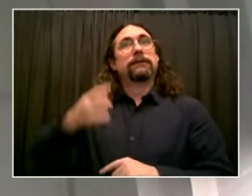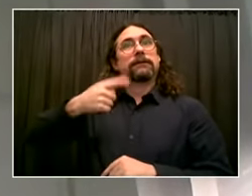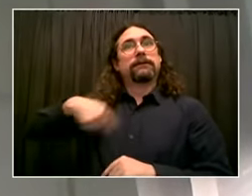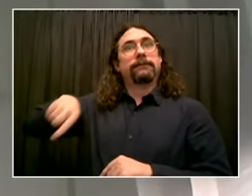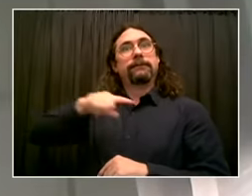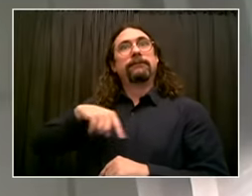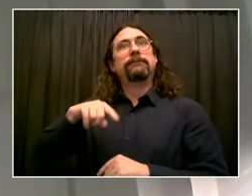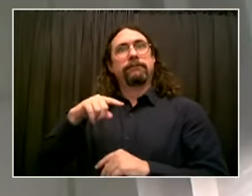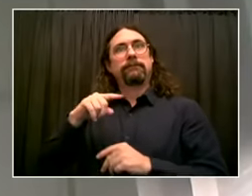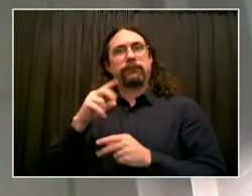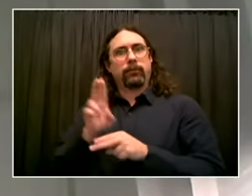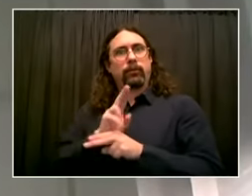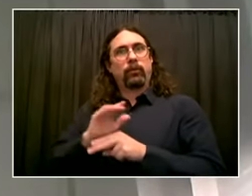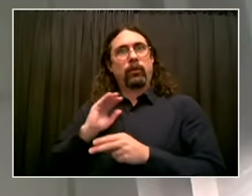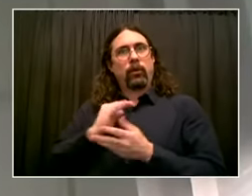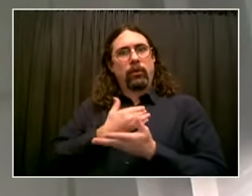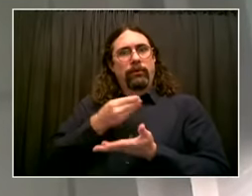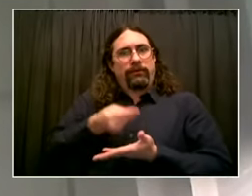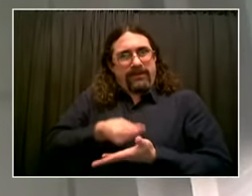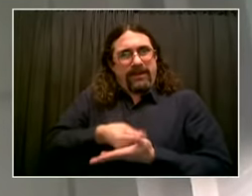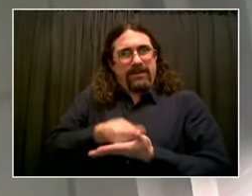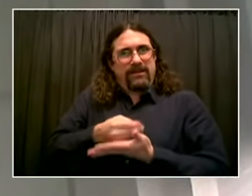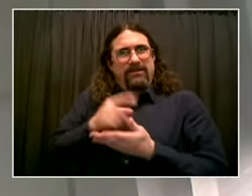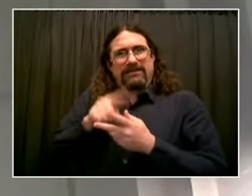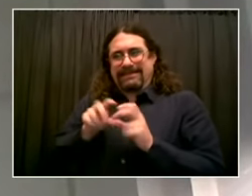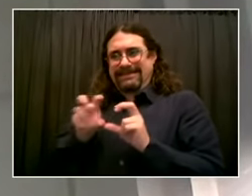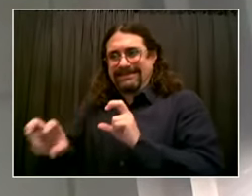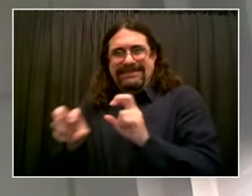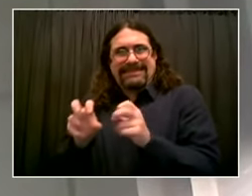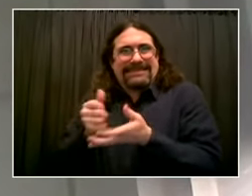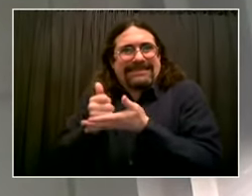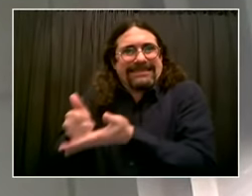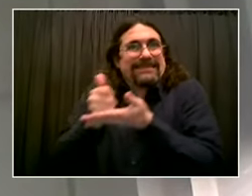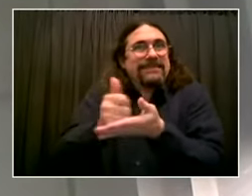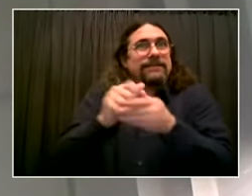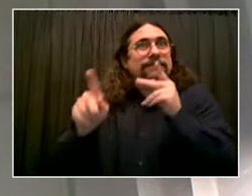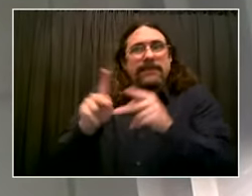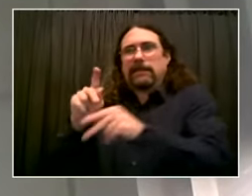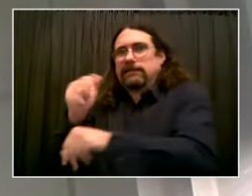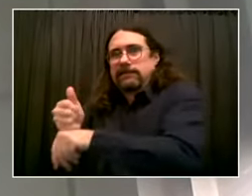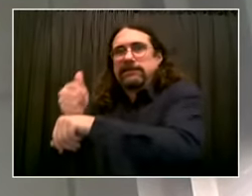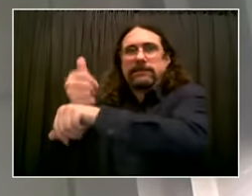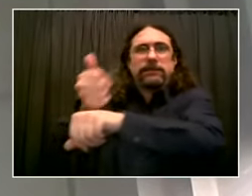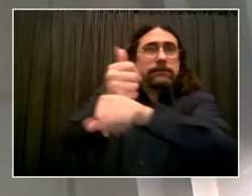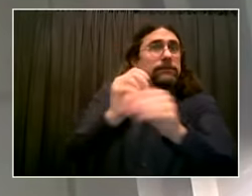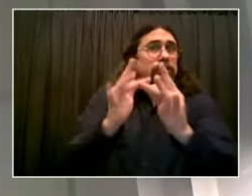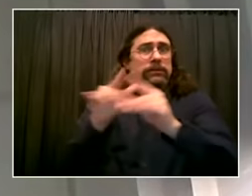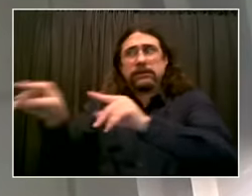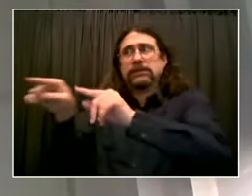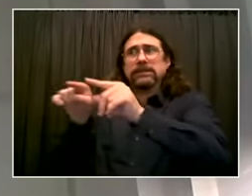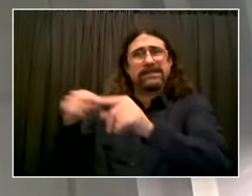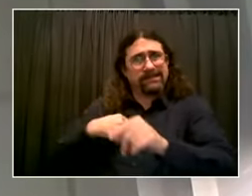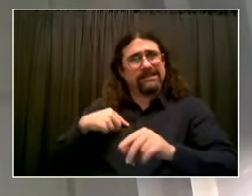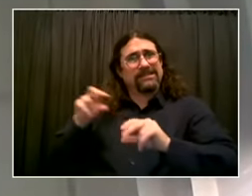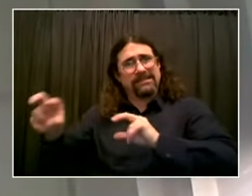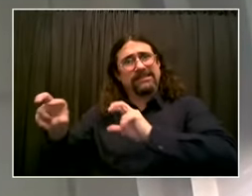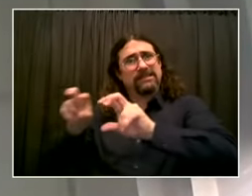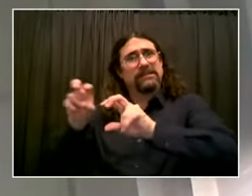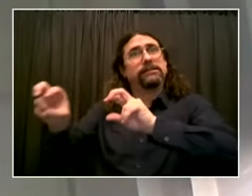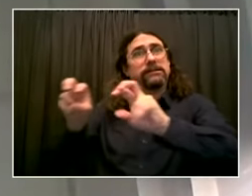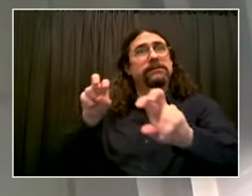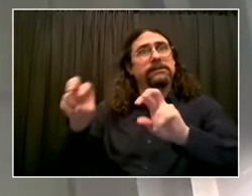is leading in the way it is supposed to. After seeing and hearing about a problem that is harming so many of our residents of this city,